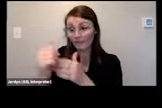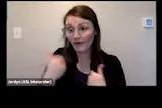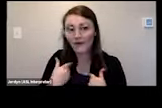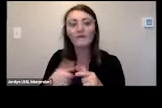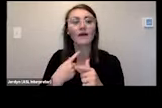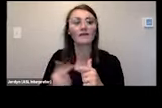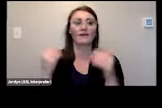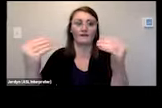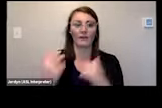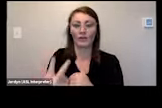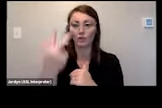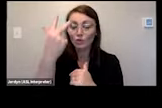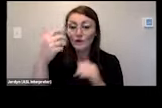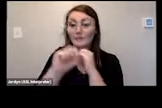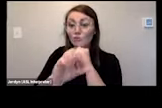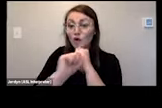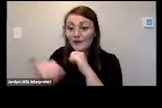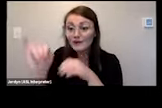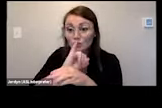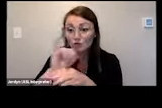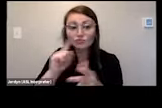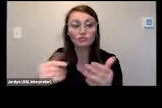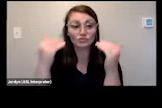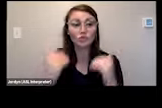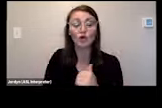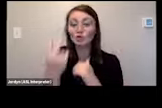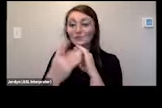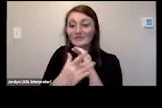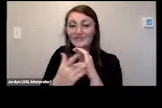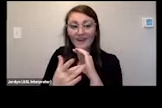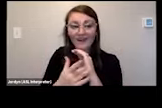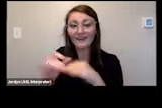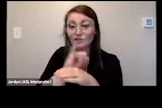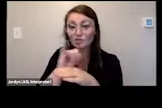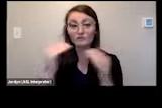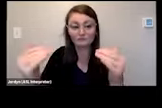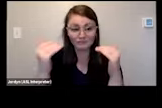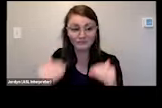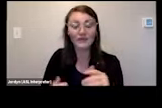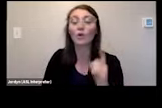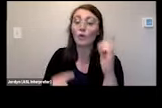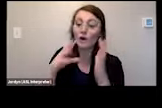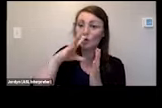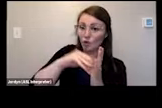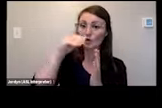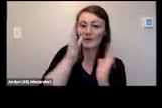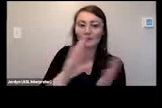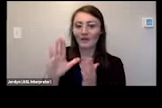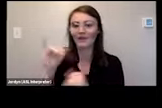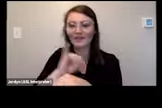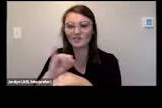marketing interns two tech interns and one learning plan intern and we are all ages high school to college grad student